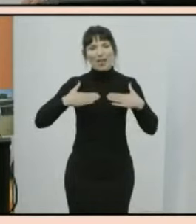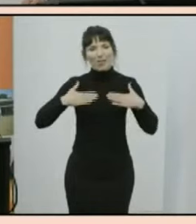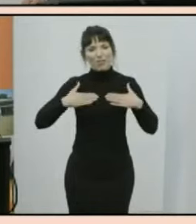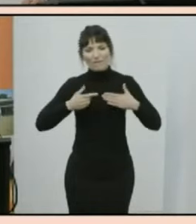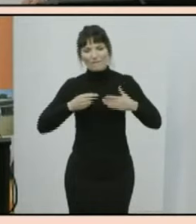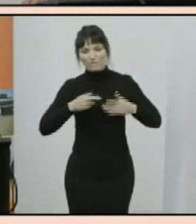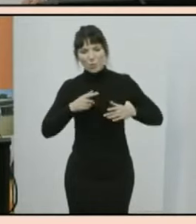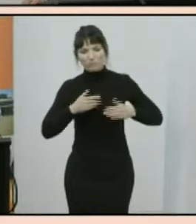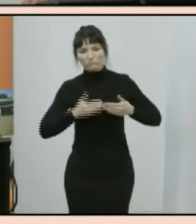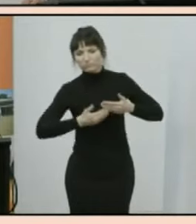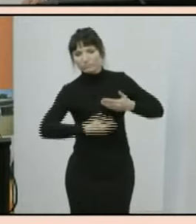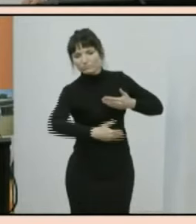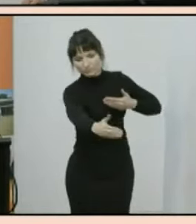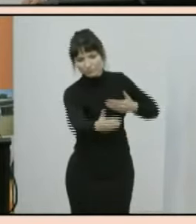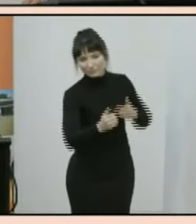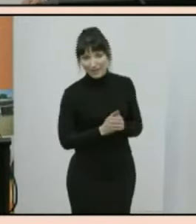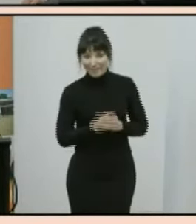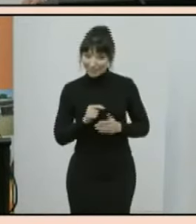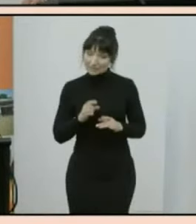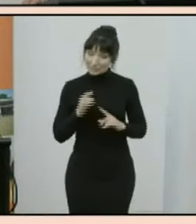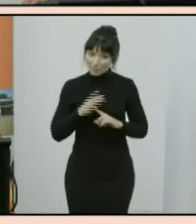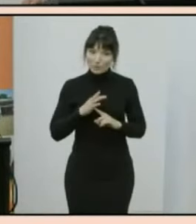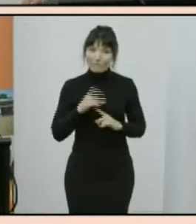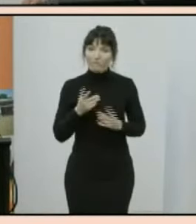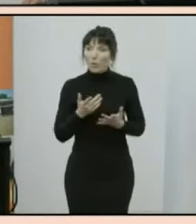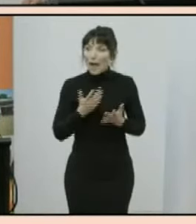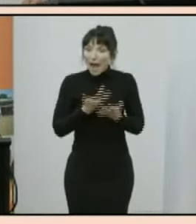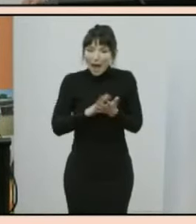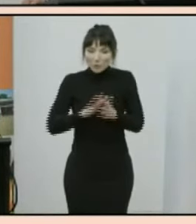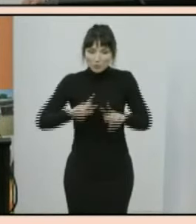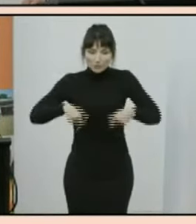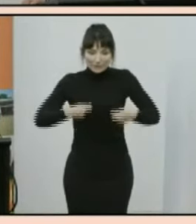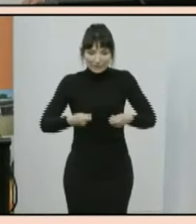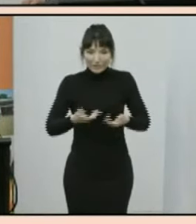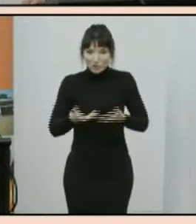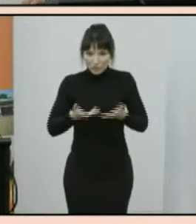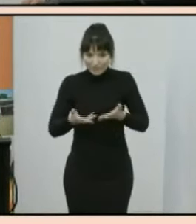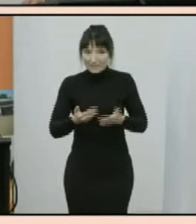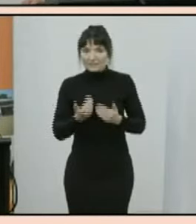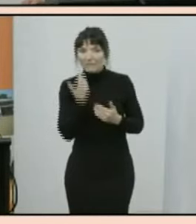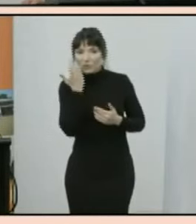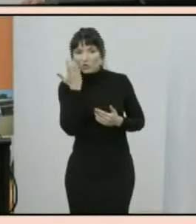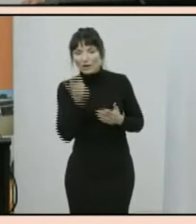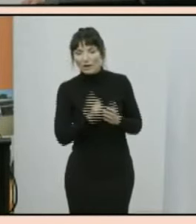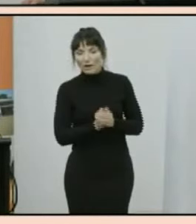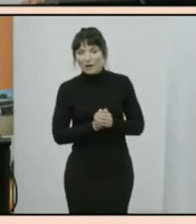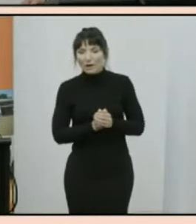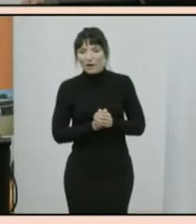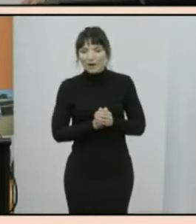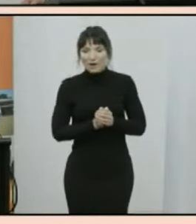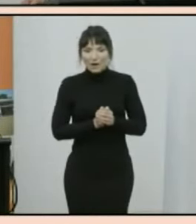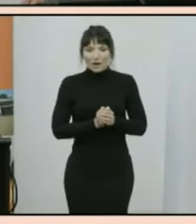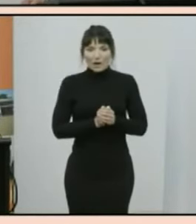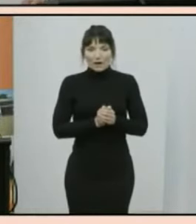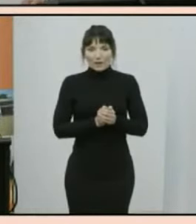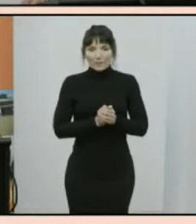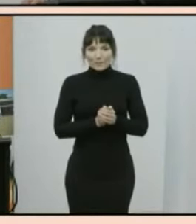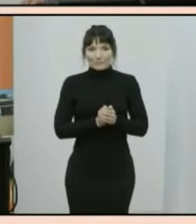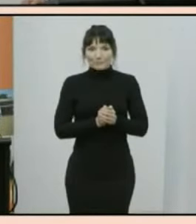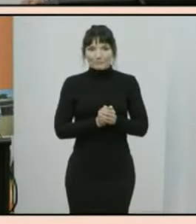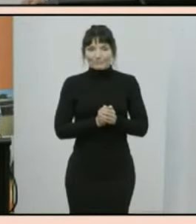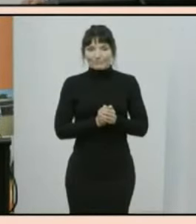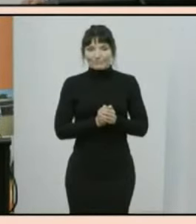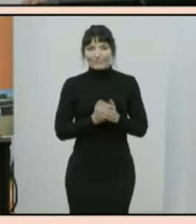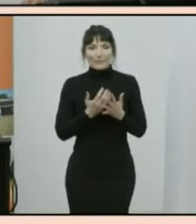health services in australia almost one third of australia's population reported having at least one of the 10 listed